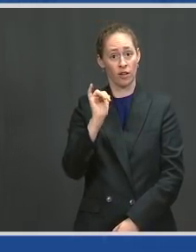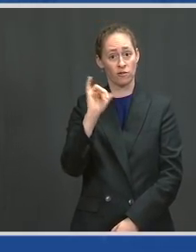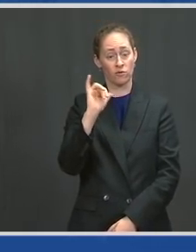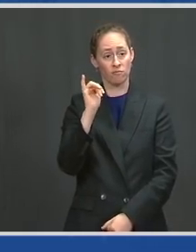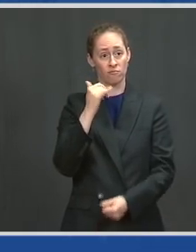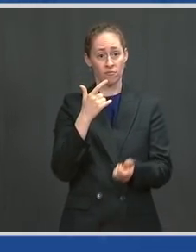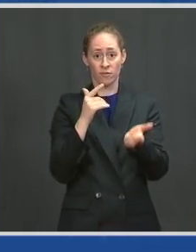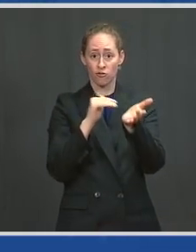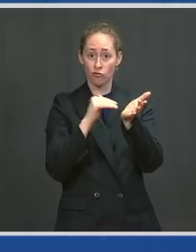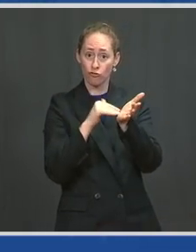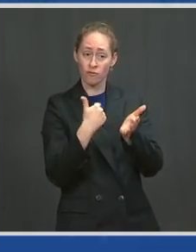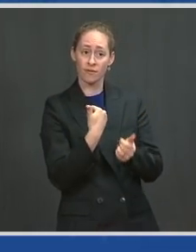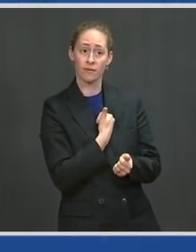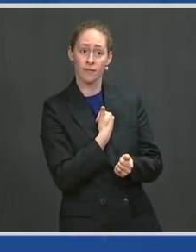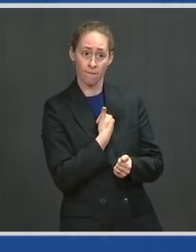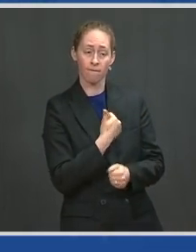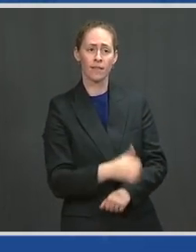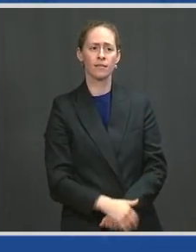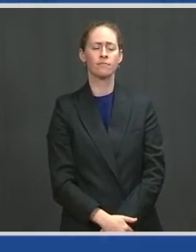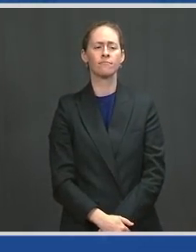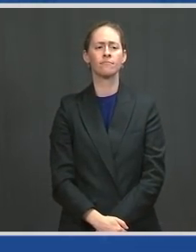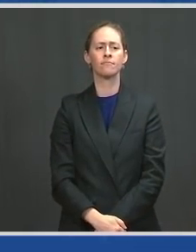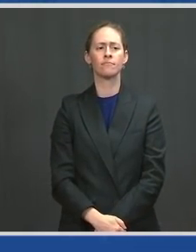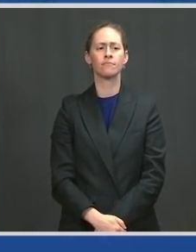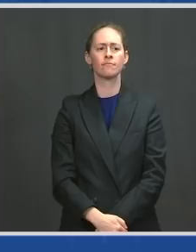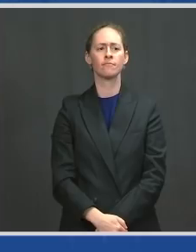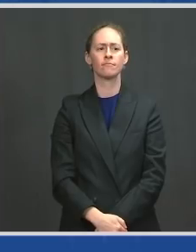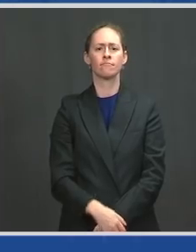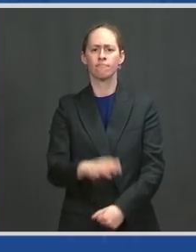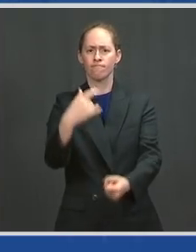science and follows its lead.